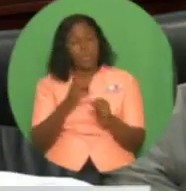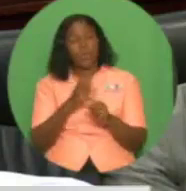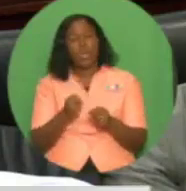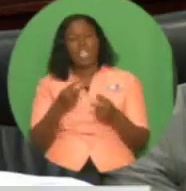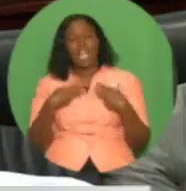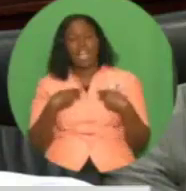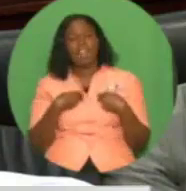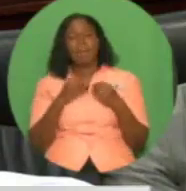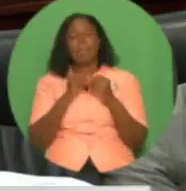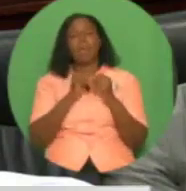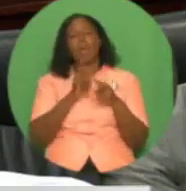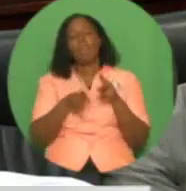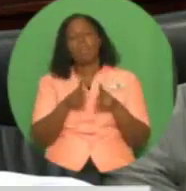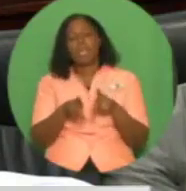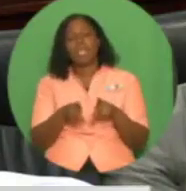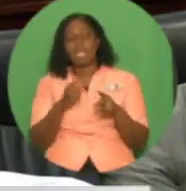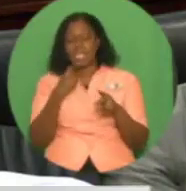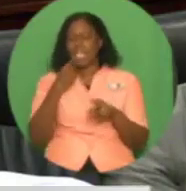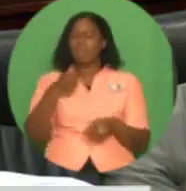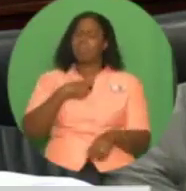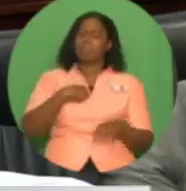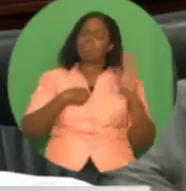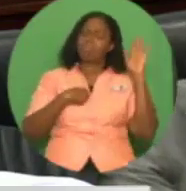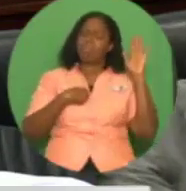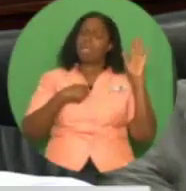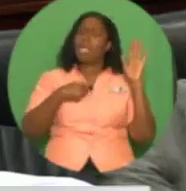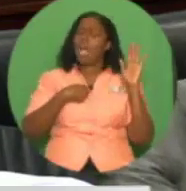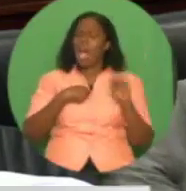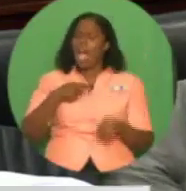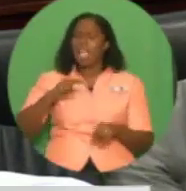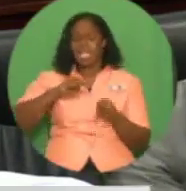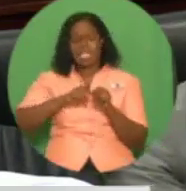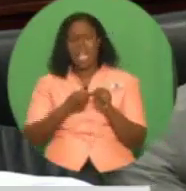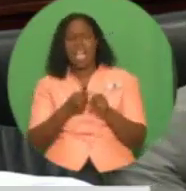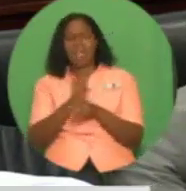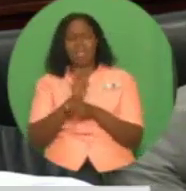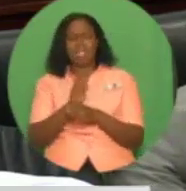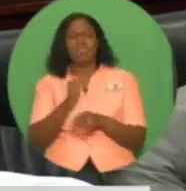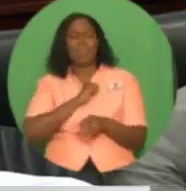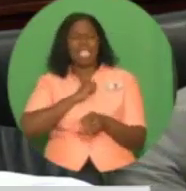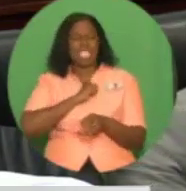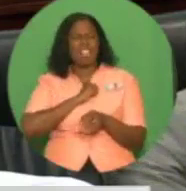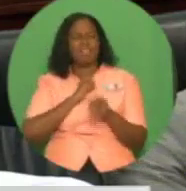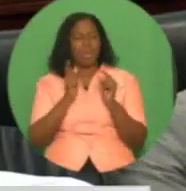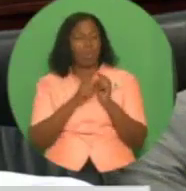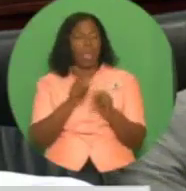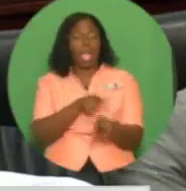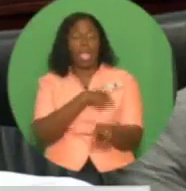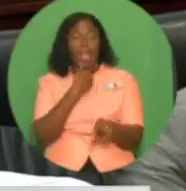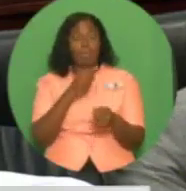Madam Speaker, for fiscal 2019, the budgetary allocation to the Tobago House of Assembly is $2